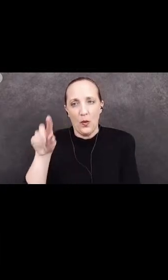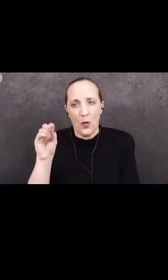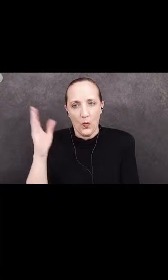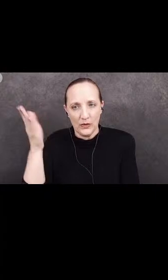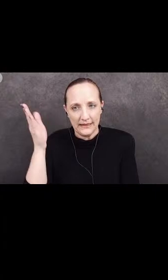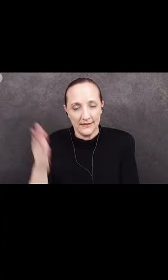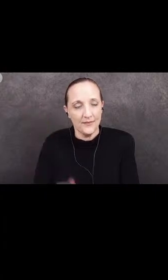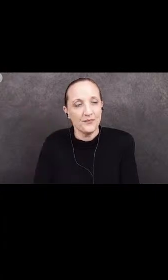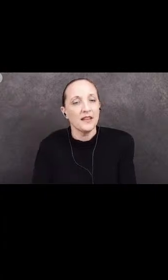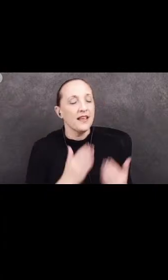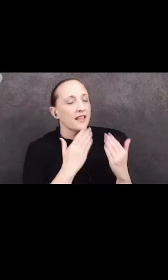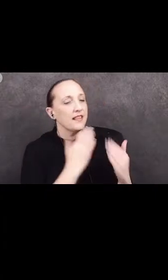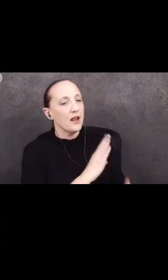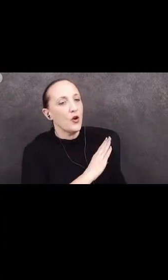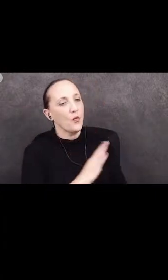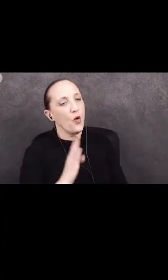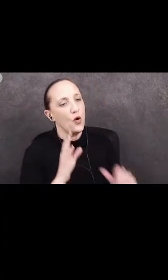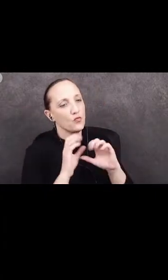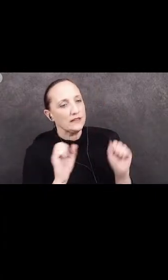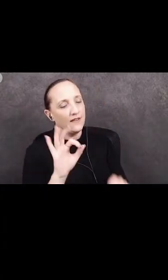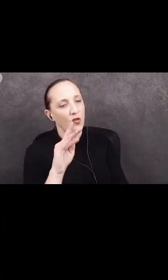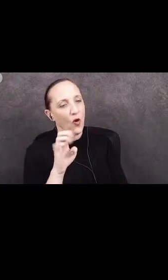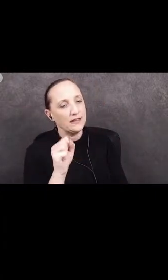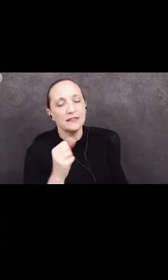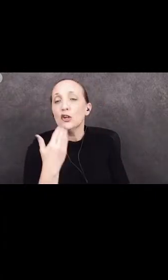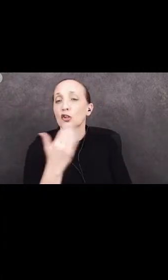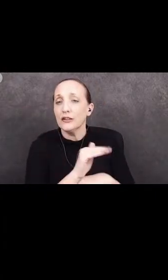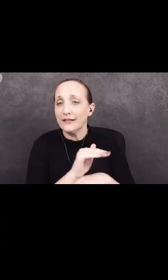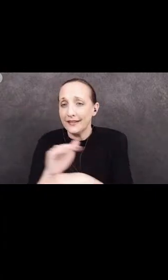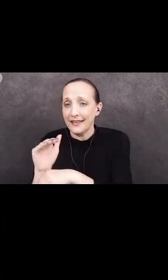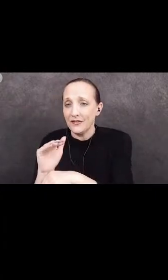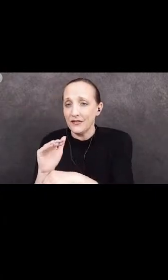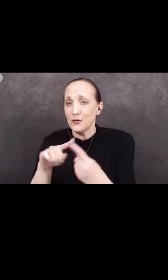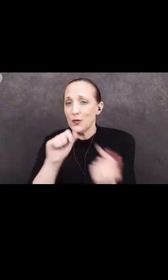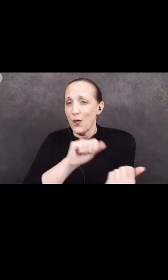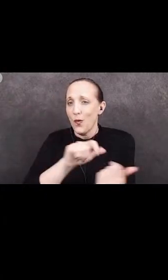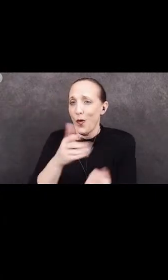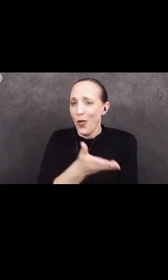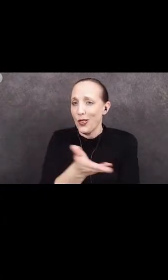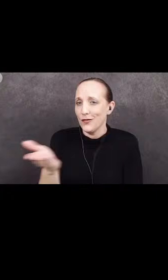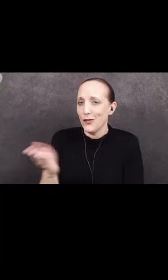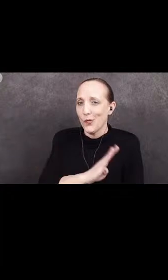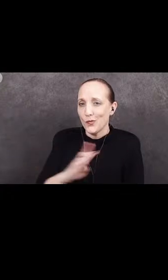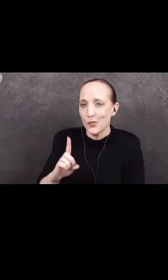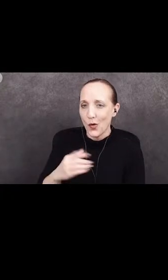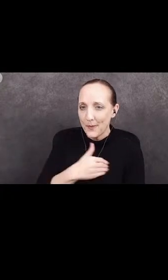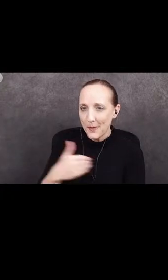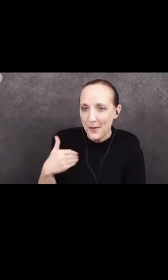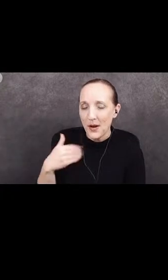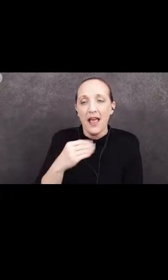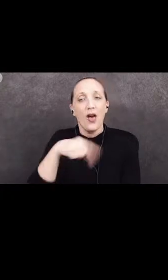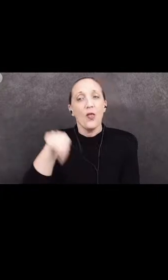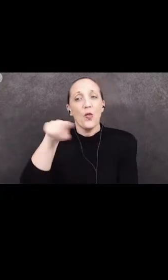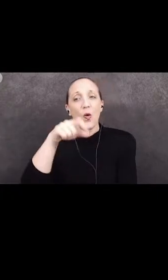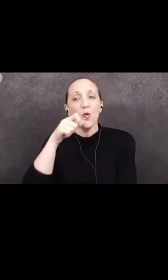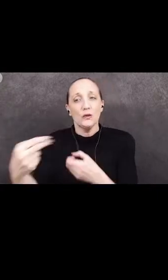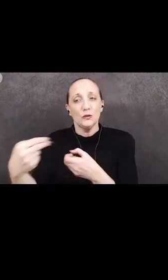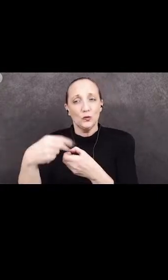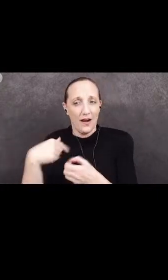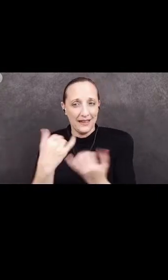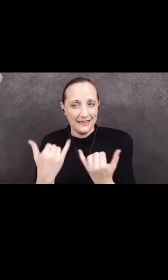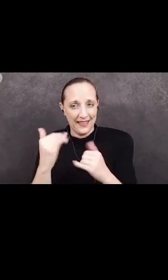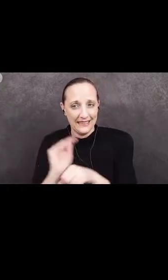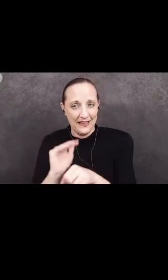Thank you, Board President Flores. And good evening to all of you board members and all those who have joined us this evening